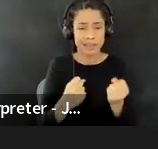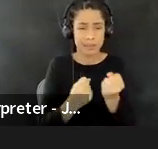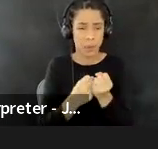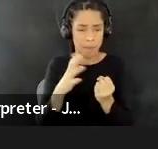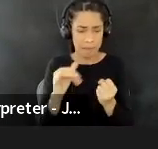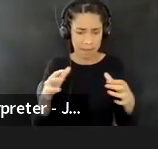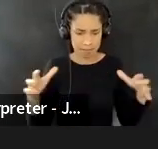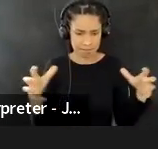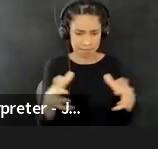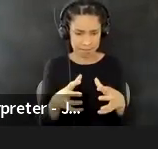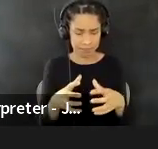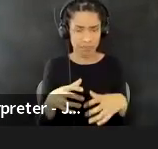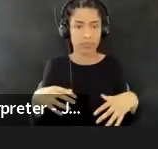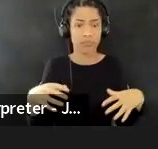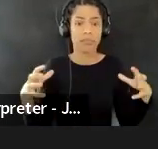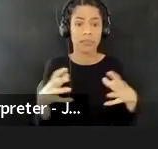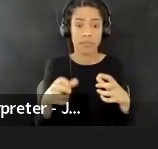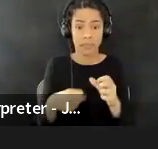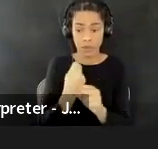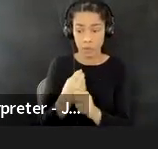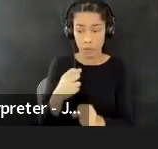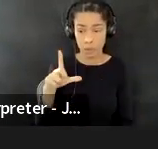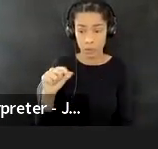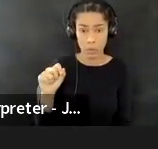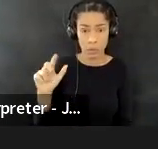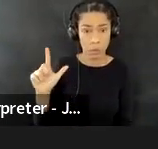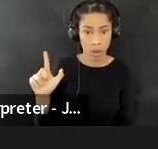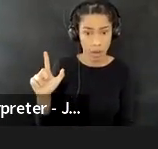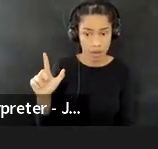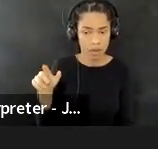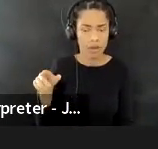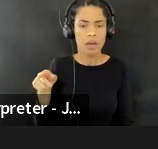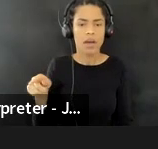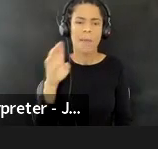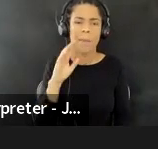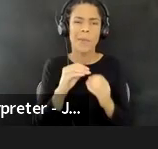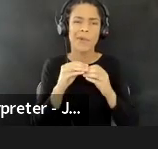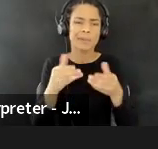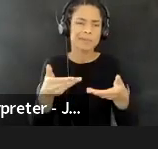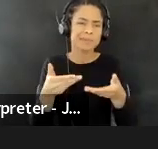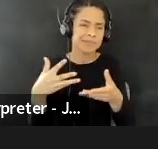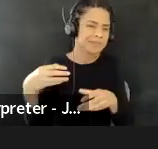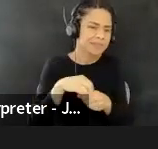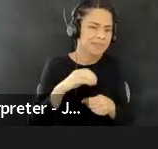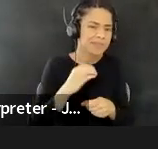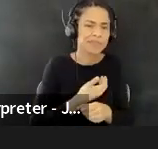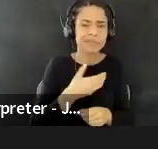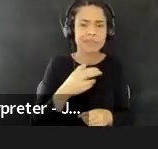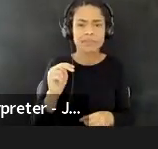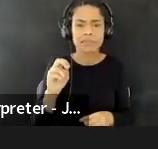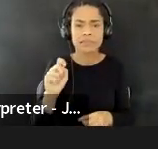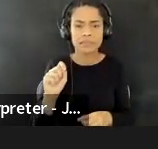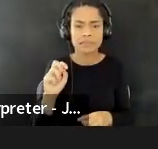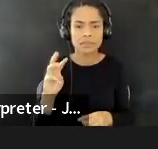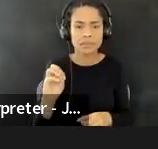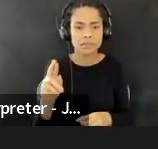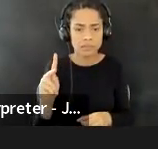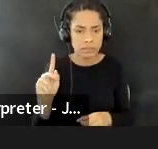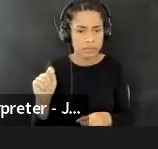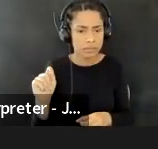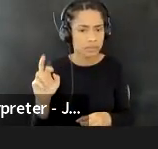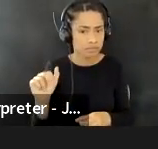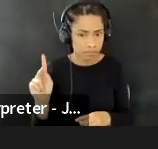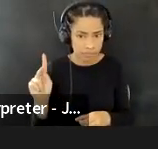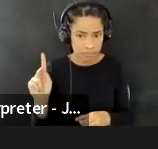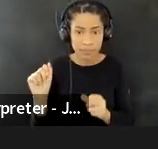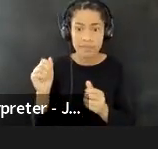So convening in 2021 kind of kicked off. Here's the invitation to be part of our network track. Some folks were able to join, some folks weren't,